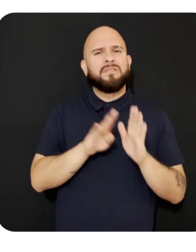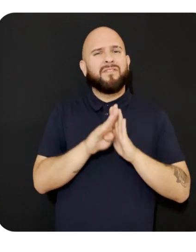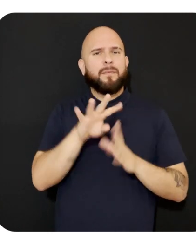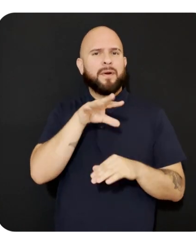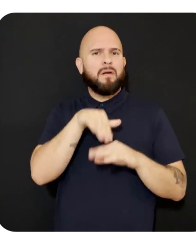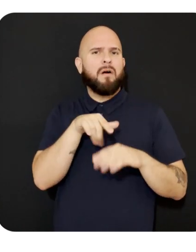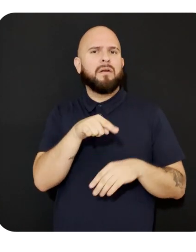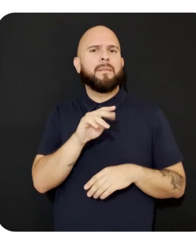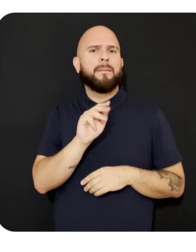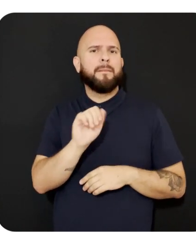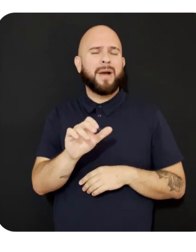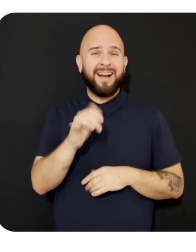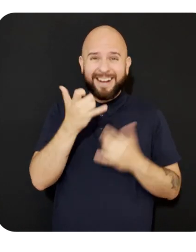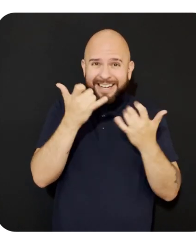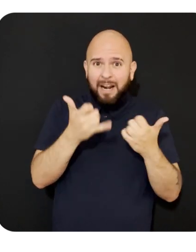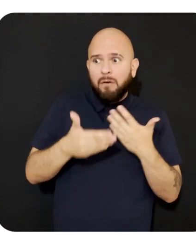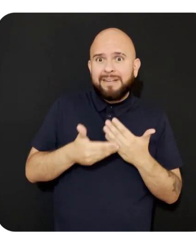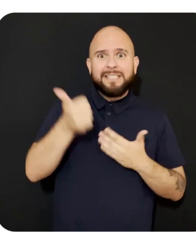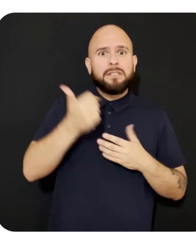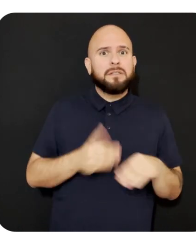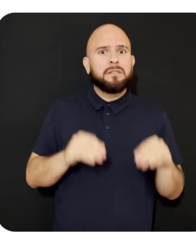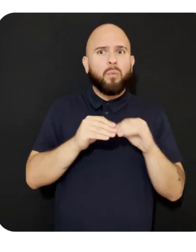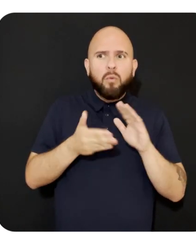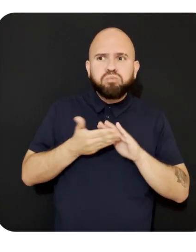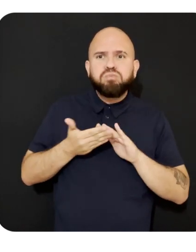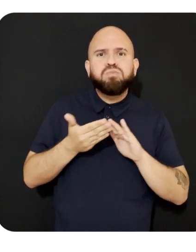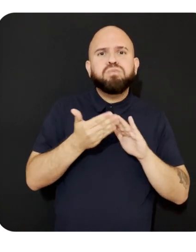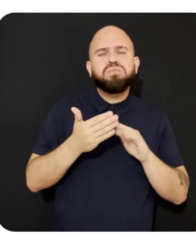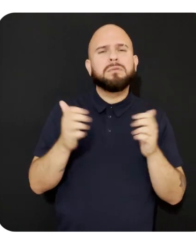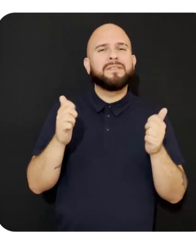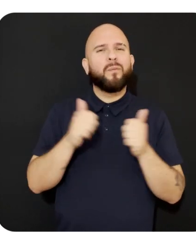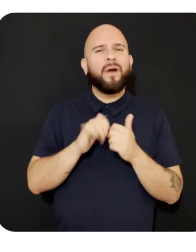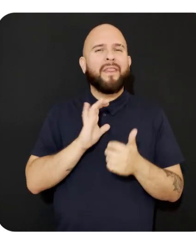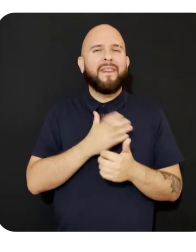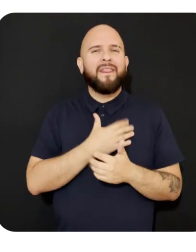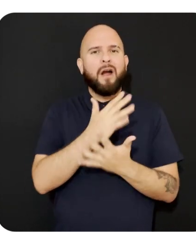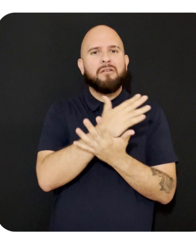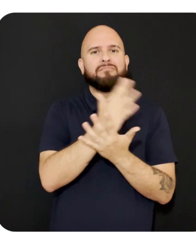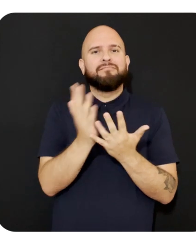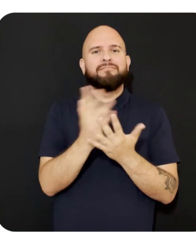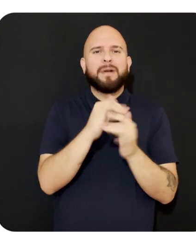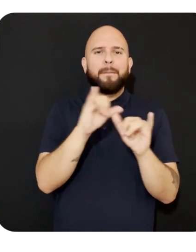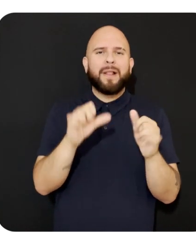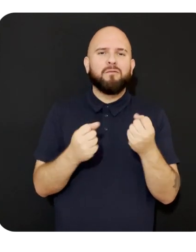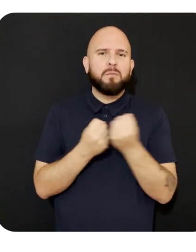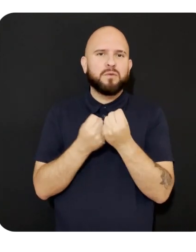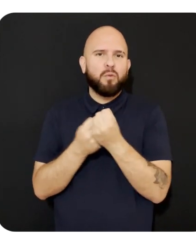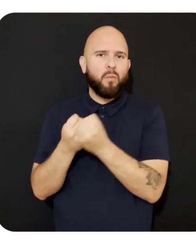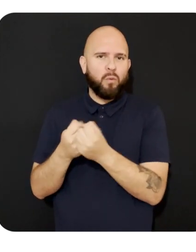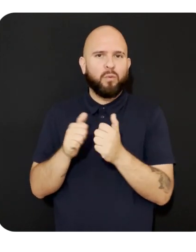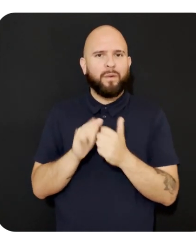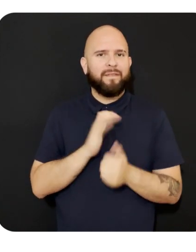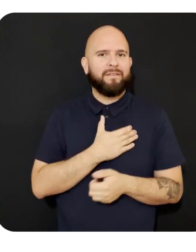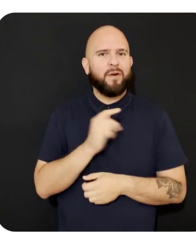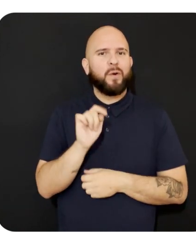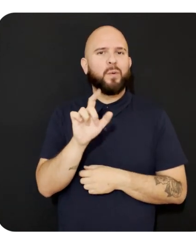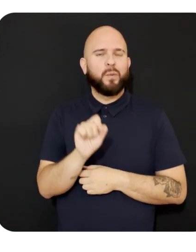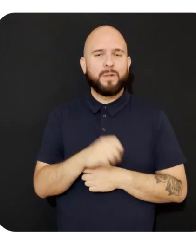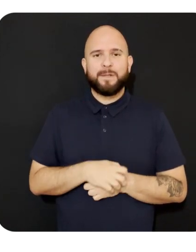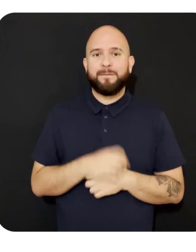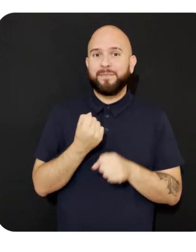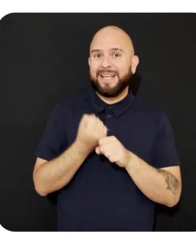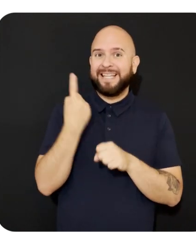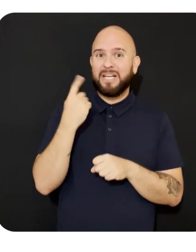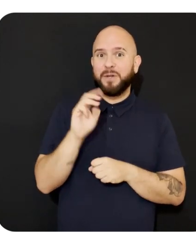which is now easier and more efficient with our cross-platform support across our tools. At last year's MetaConnect,